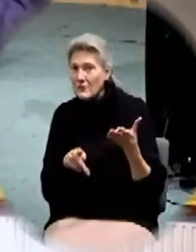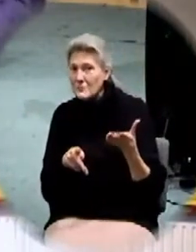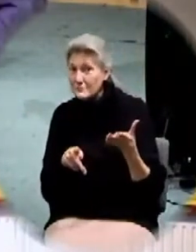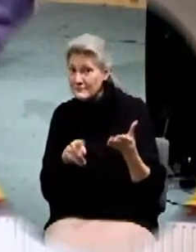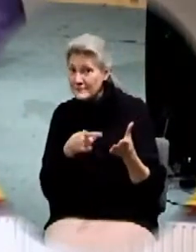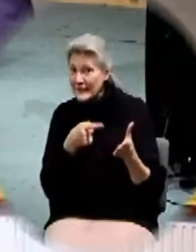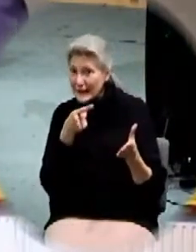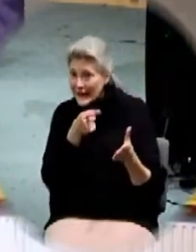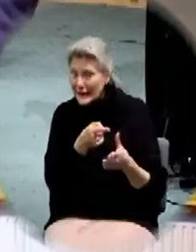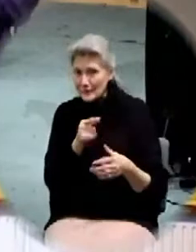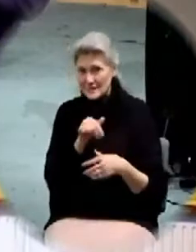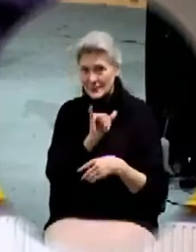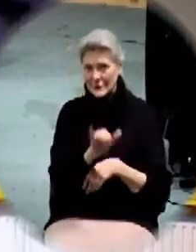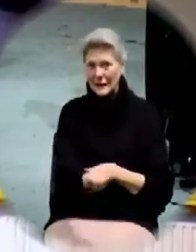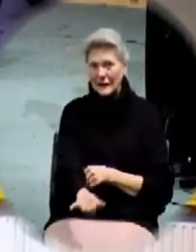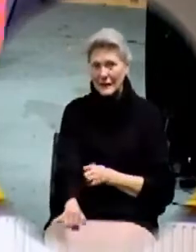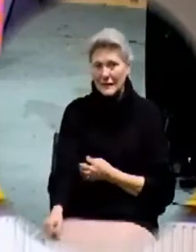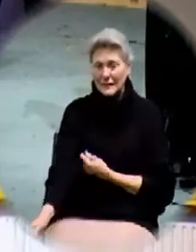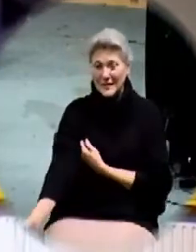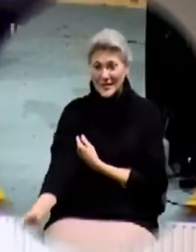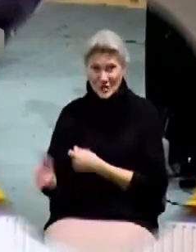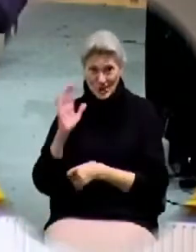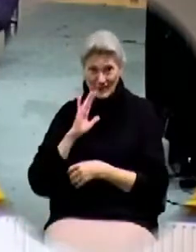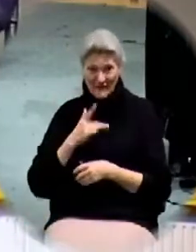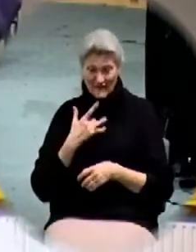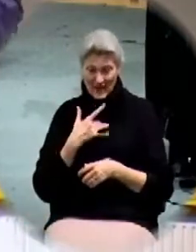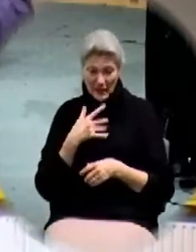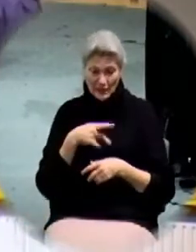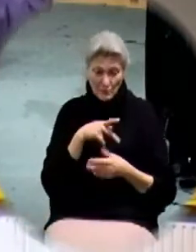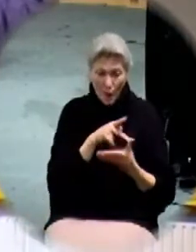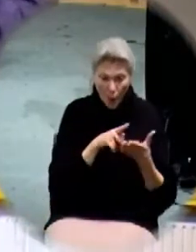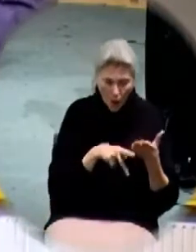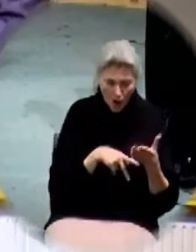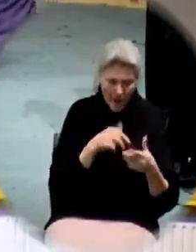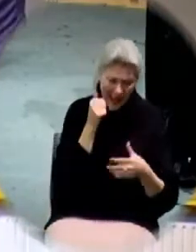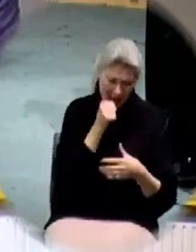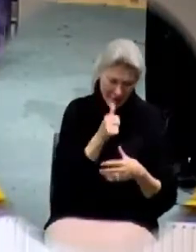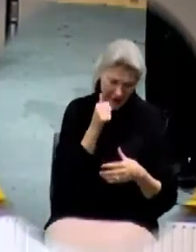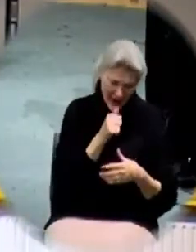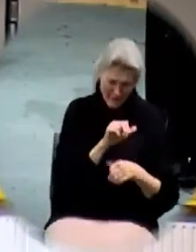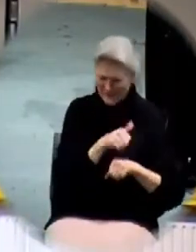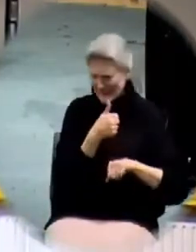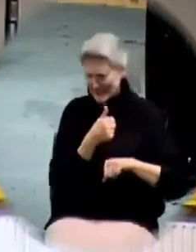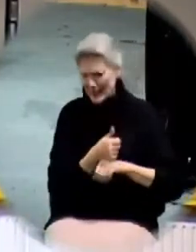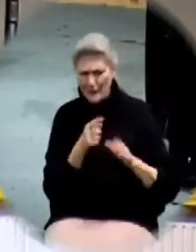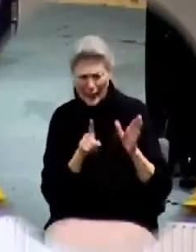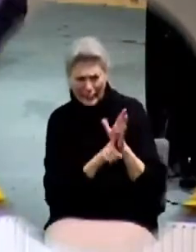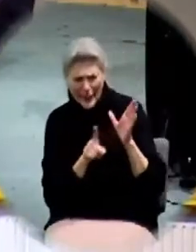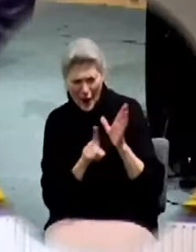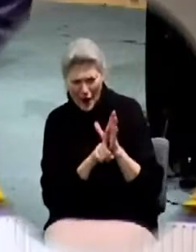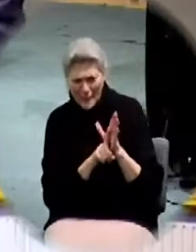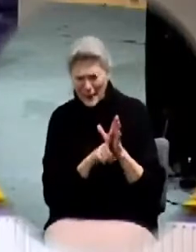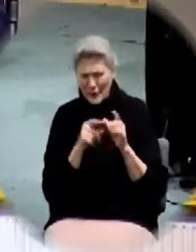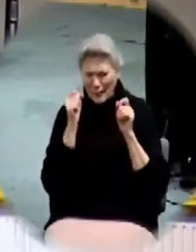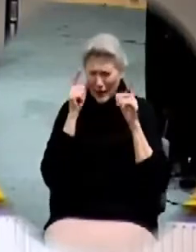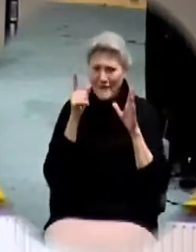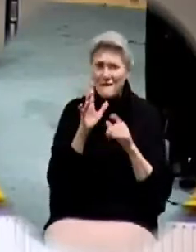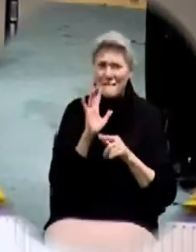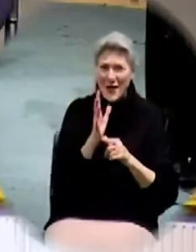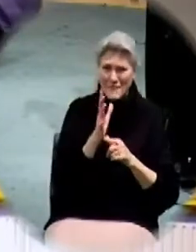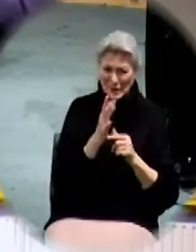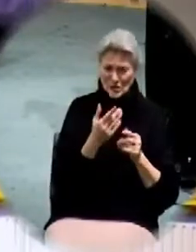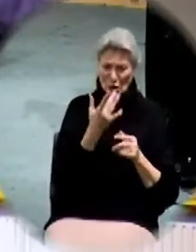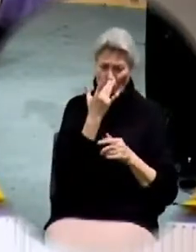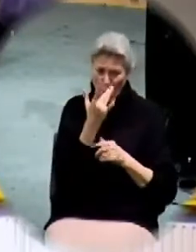So do you ever feel like prayer, or Paul, in your daily prayer, where you set the alarm, today I'm going to get up five minutes early, and I'm going to spend that